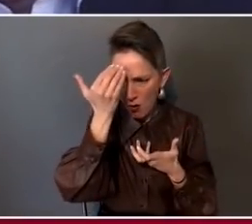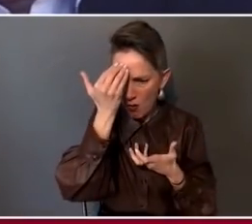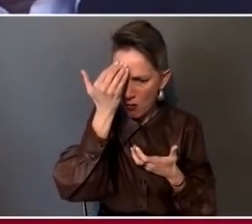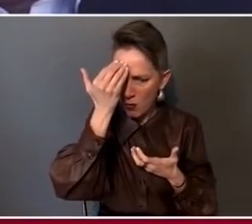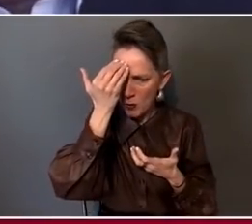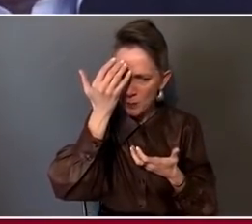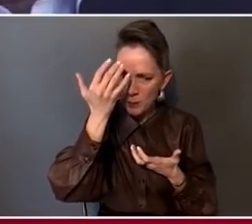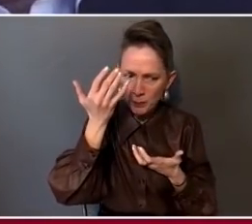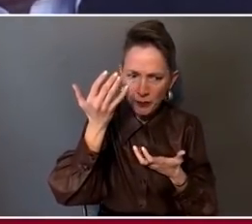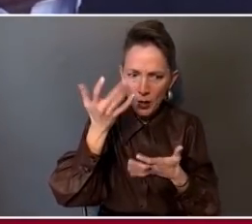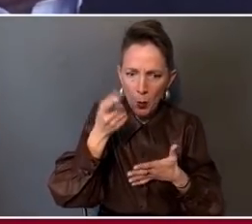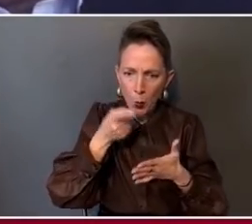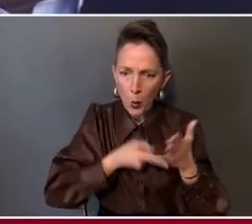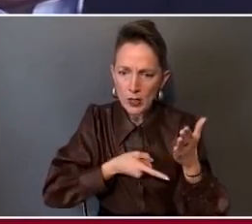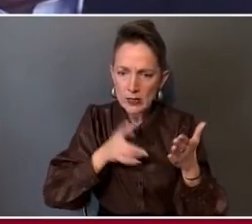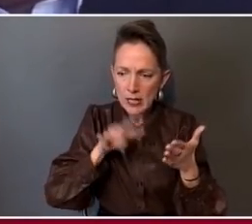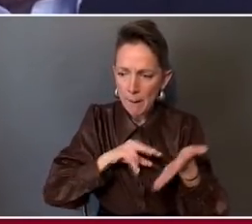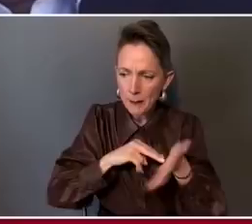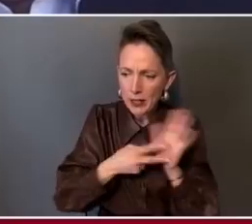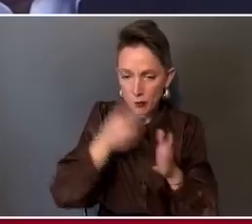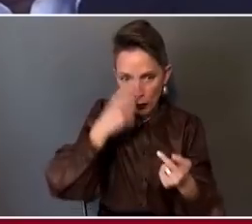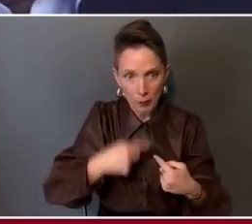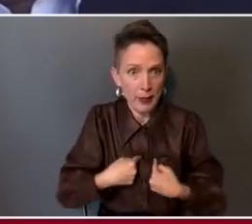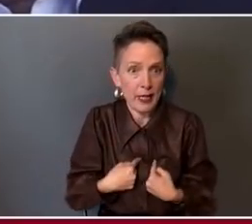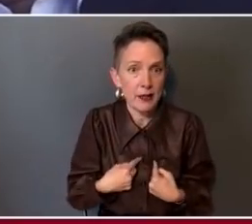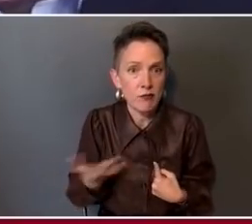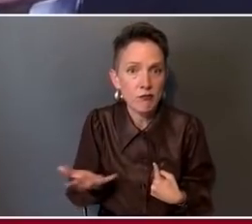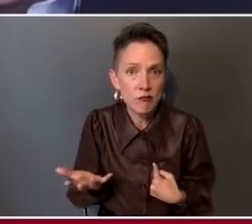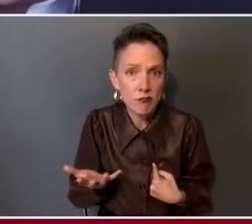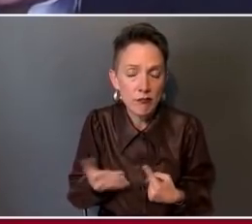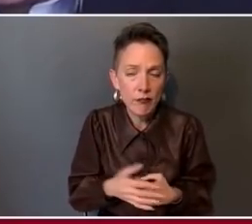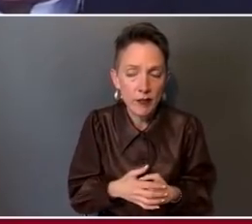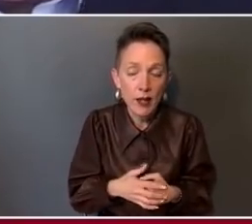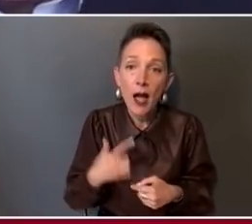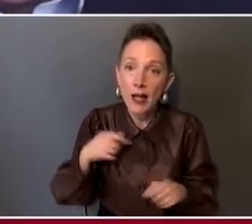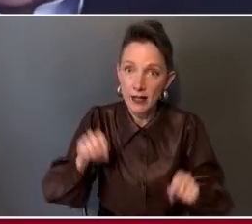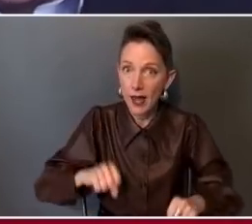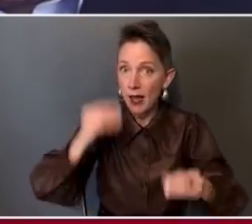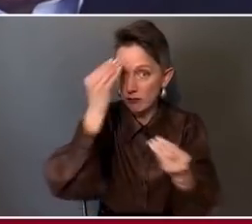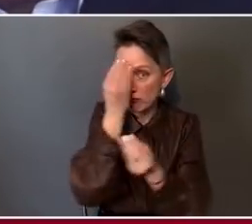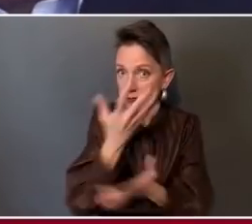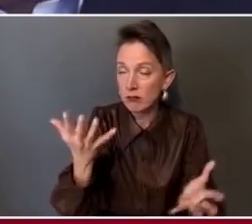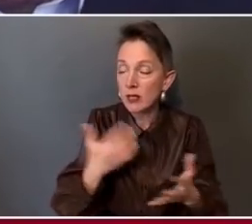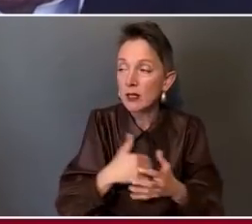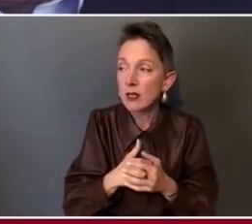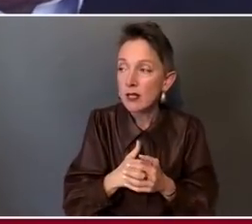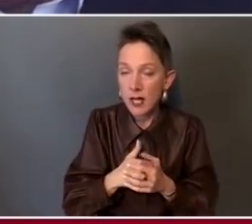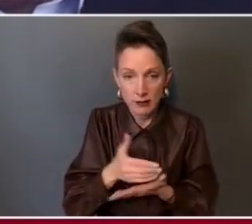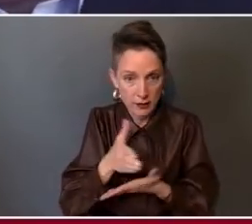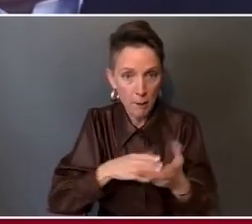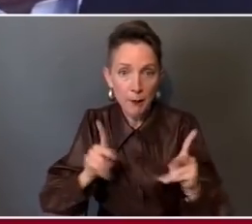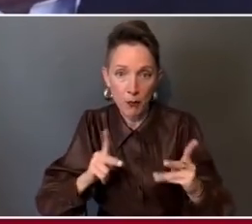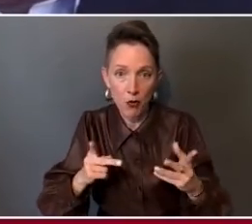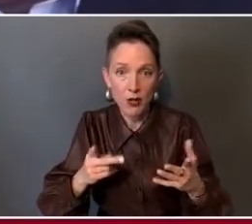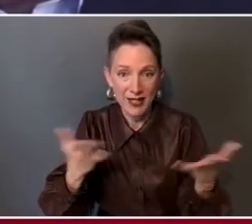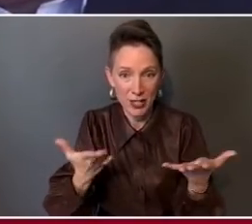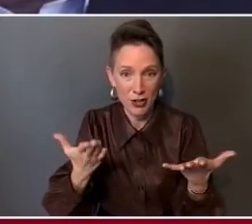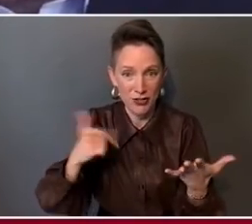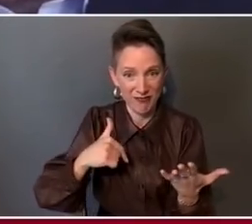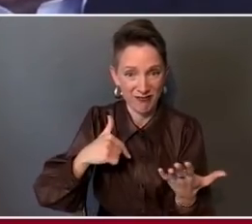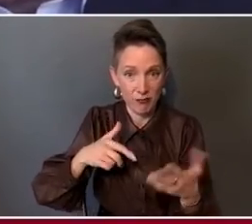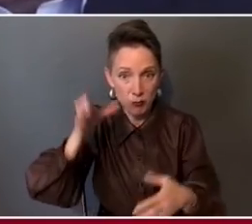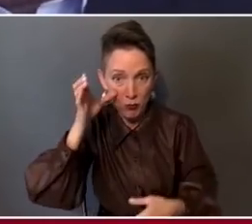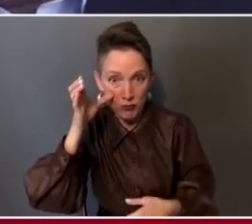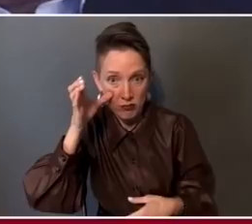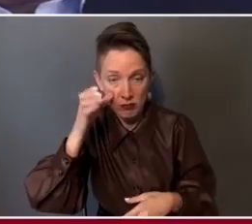you know, what does this mean for me? I can tell you that, and there are people who are on this program right now